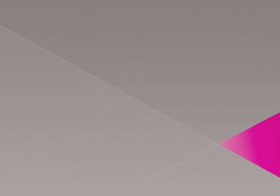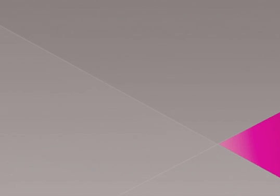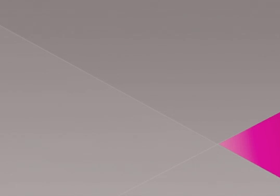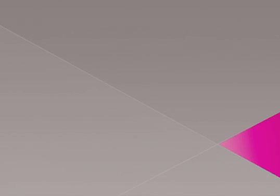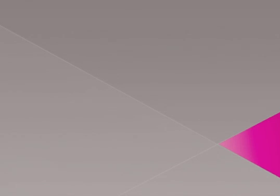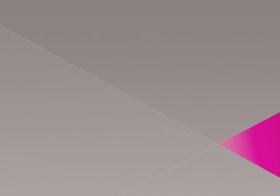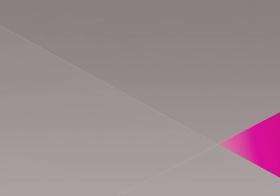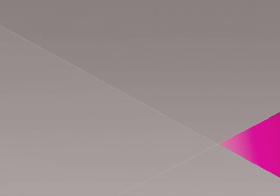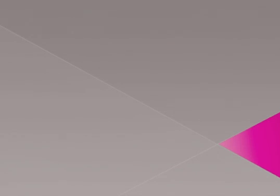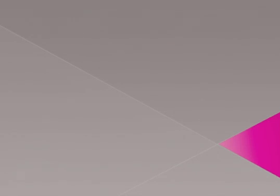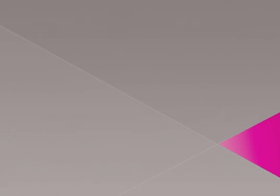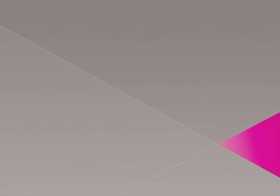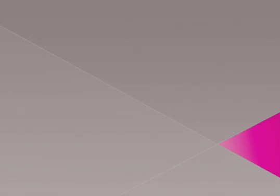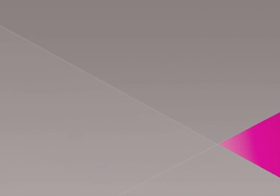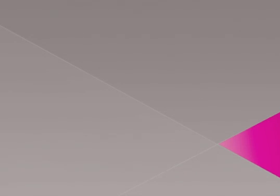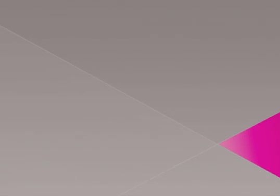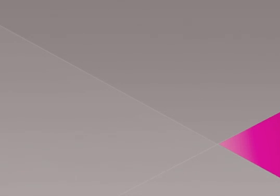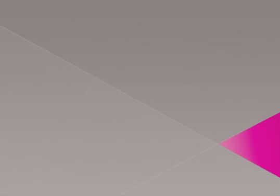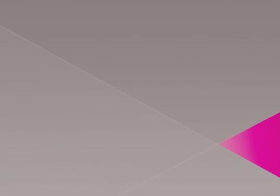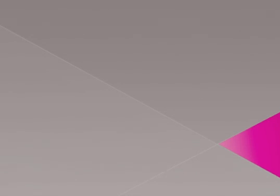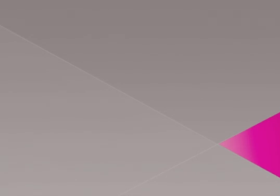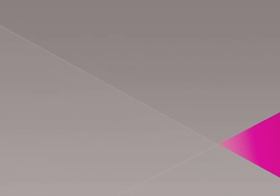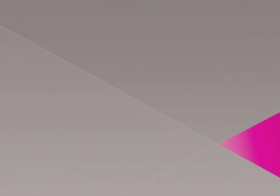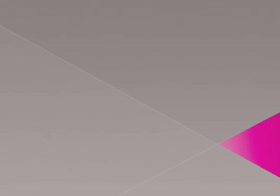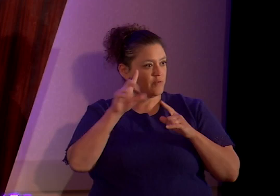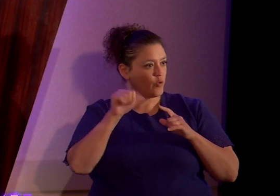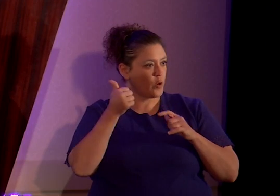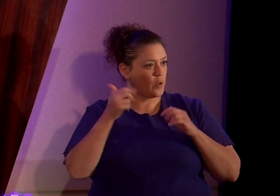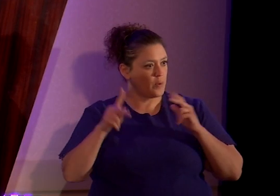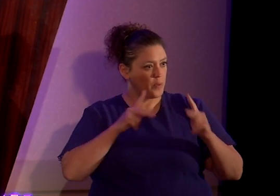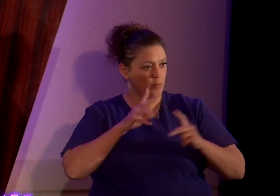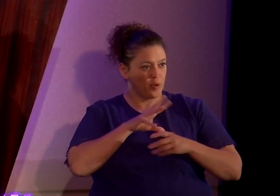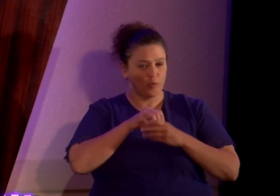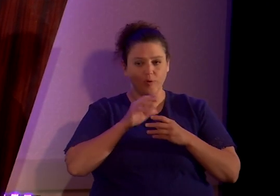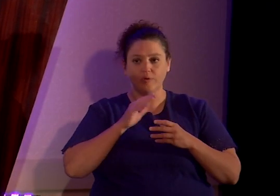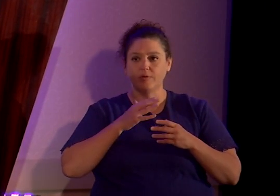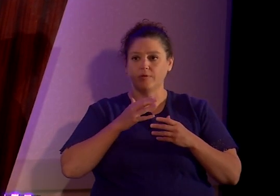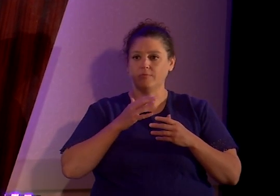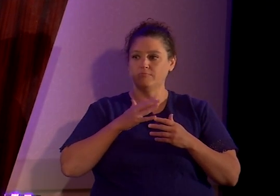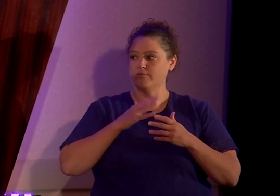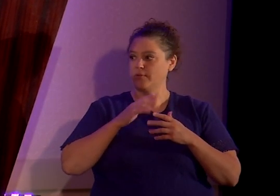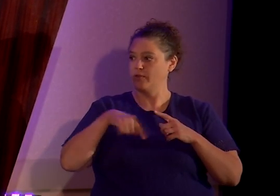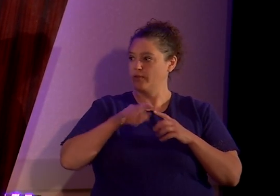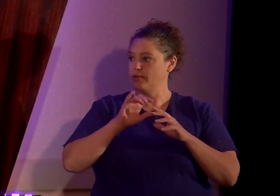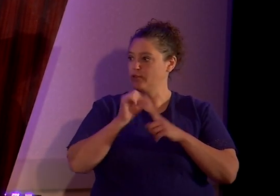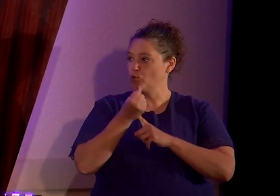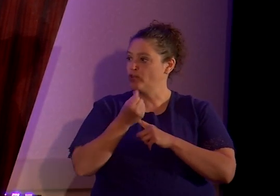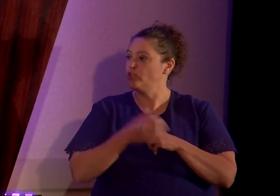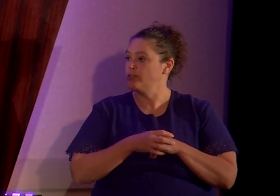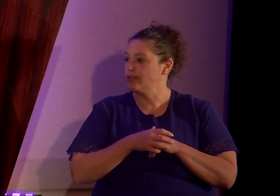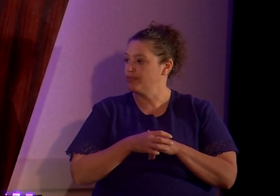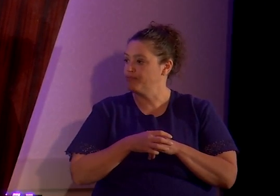coming out story with a few tips for other people in these situations. So